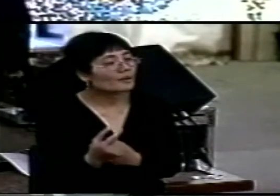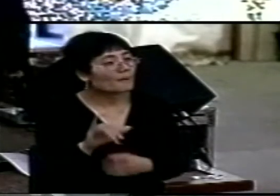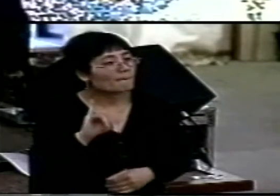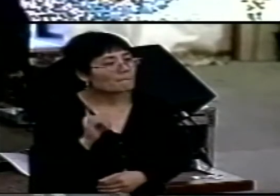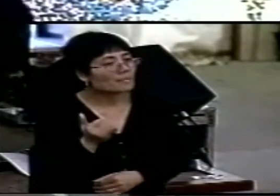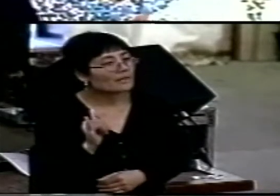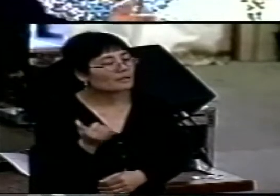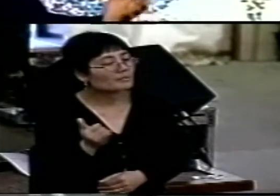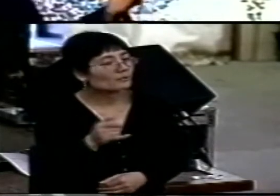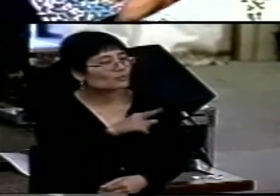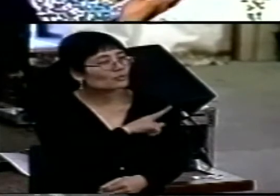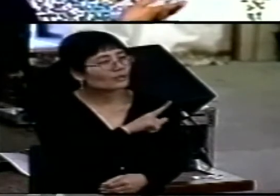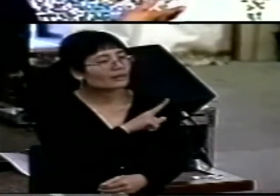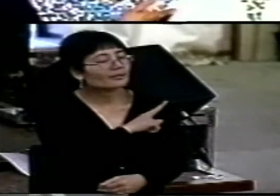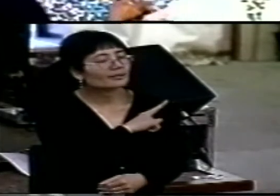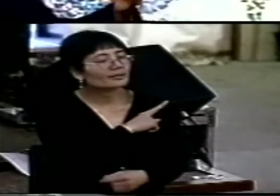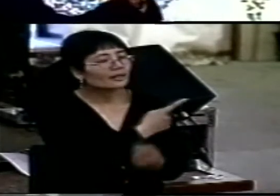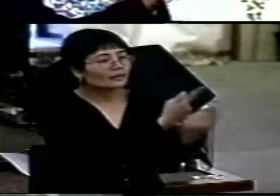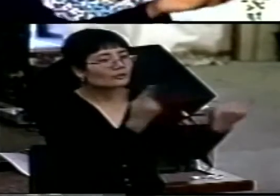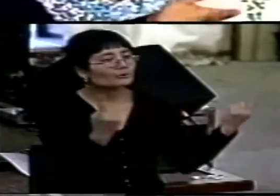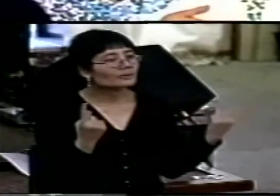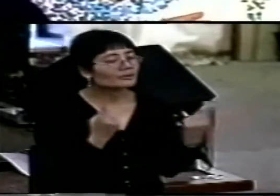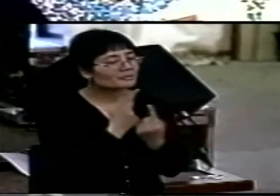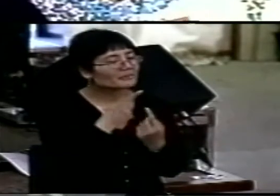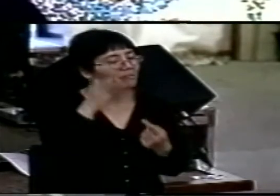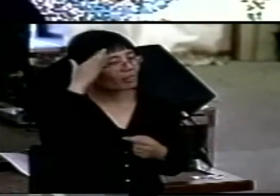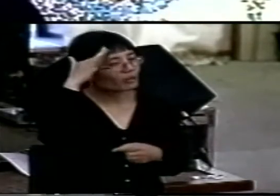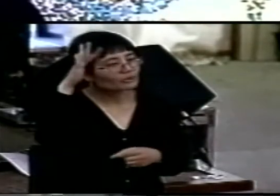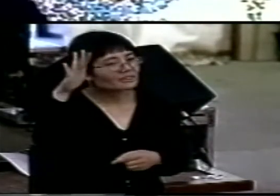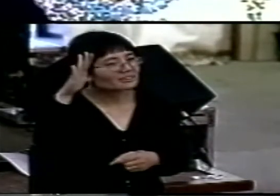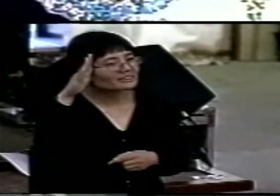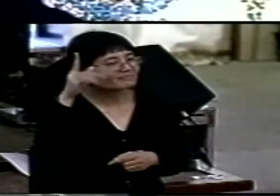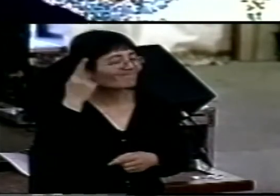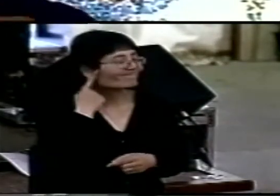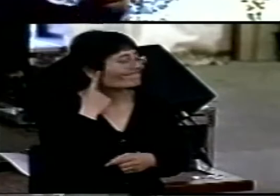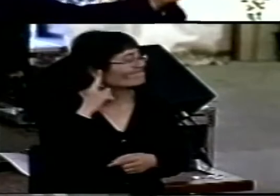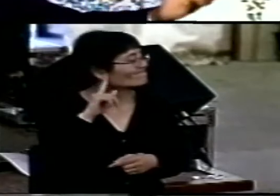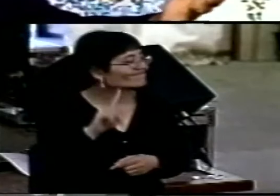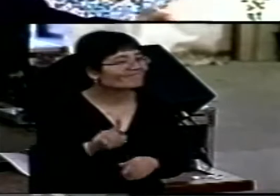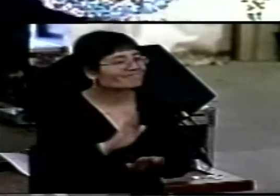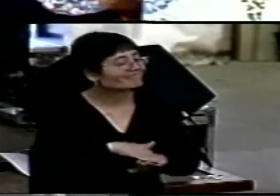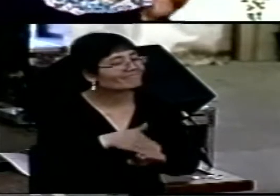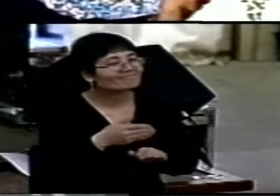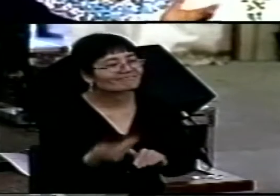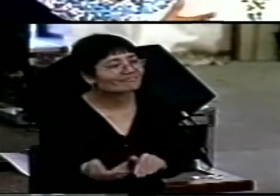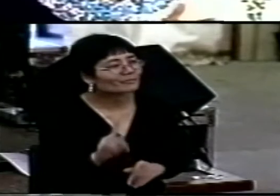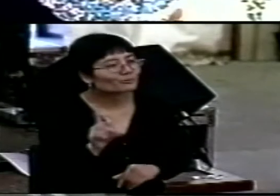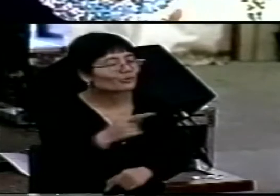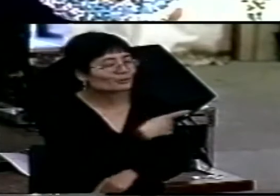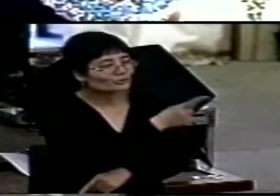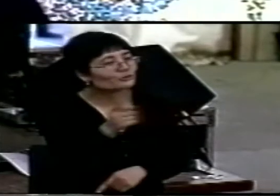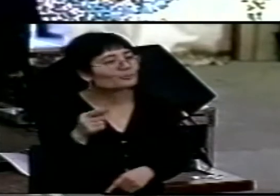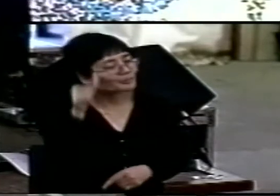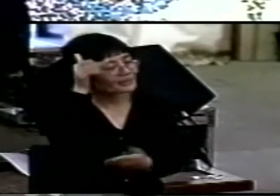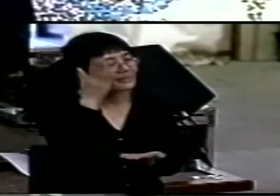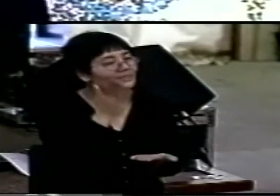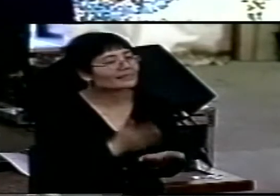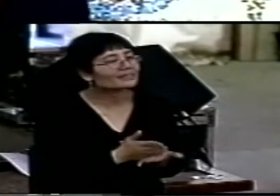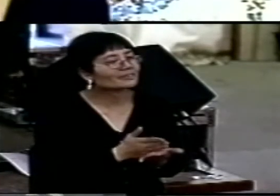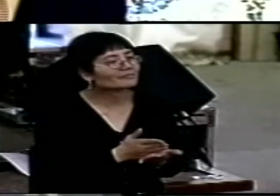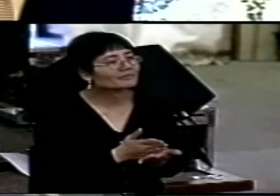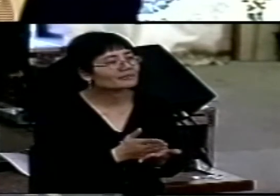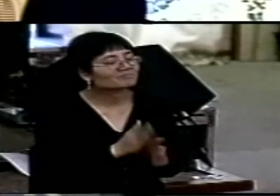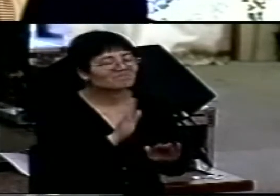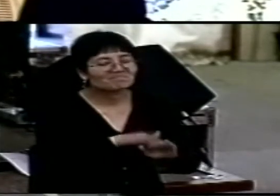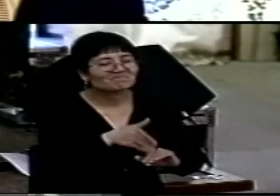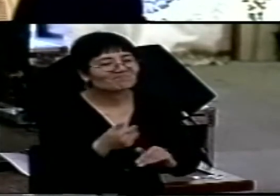because we become theologically indifferent. That it really doesn't matter what you believe. That it really doesn't